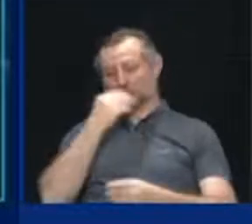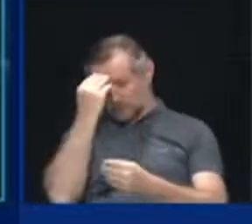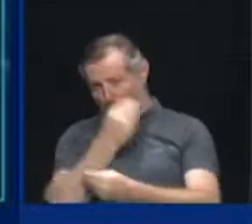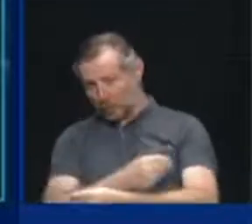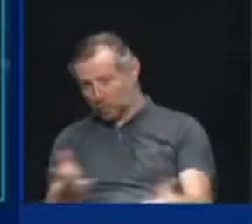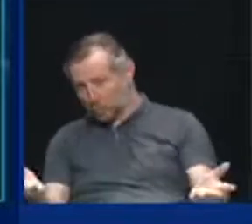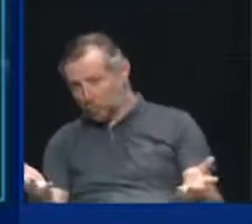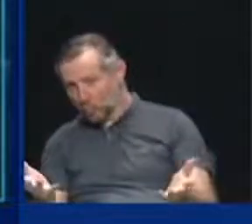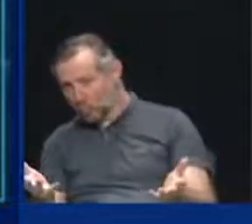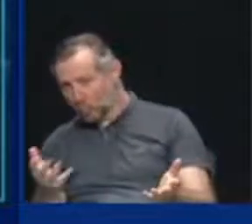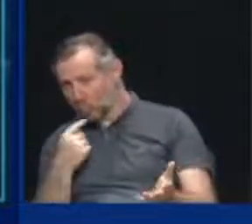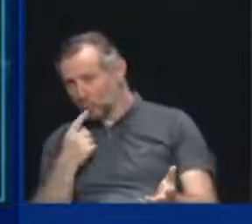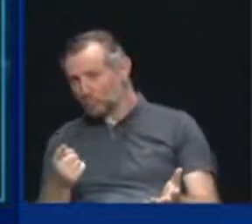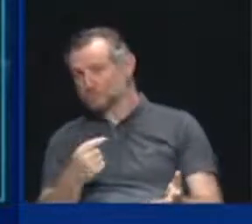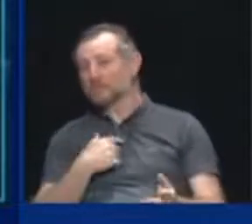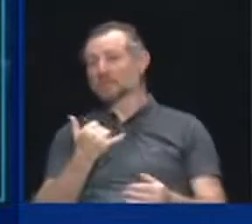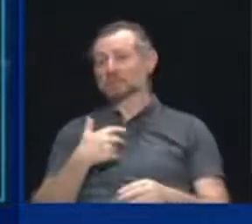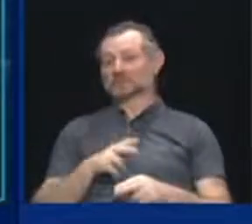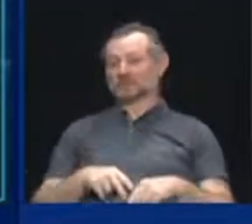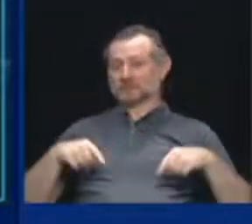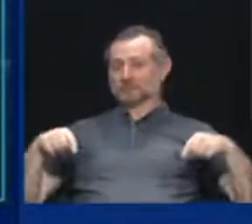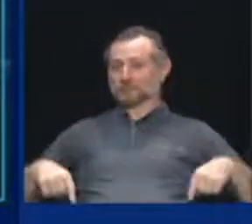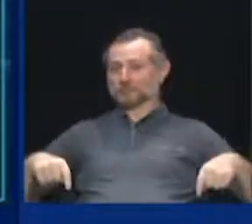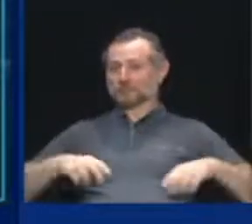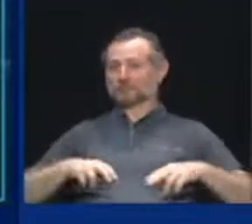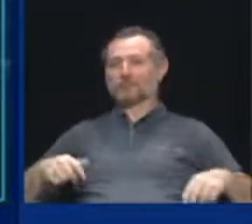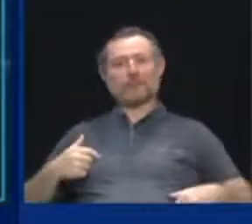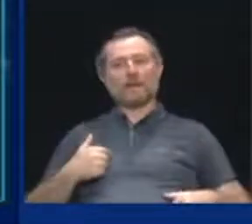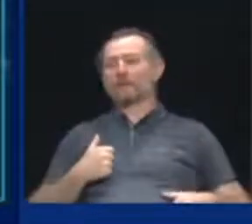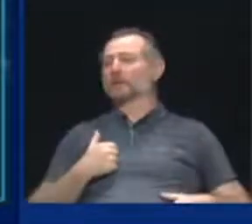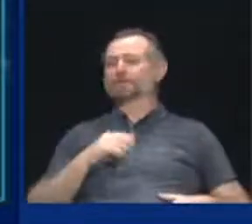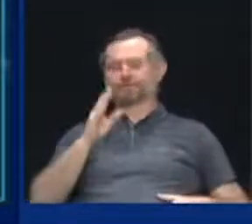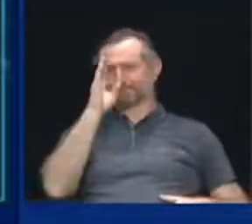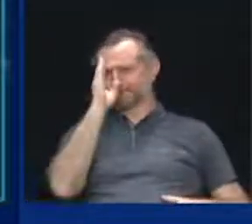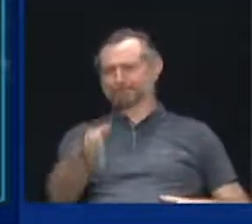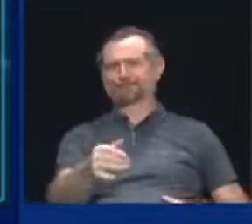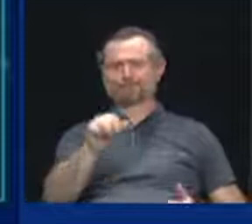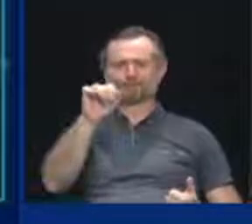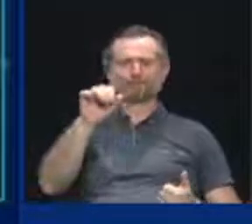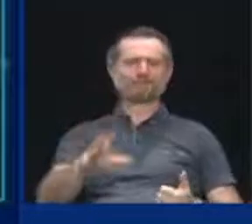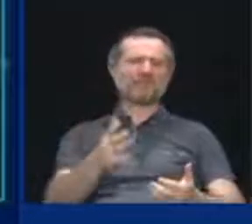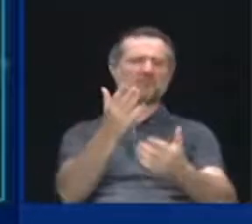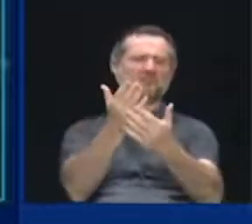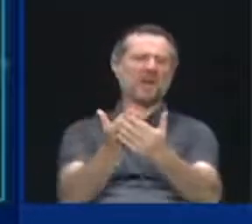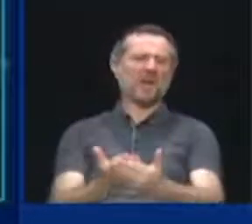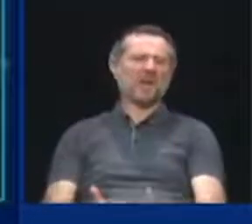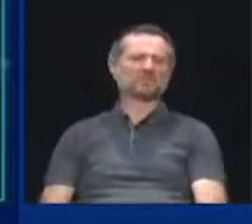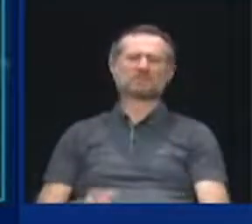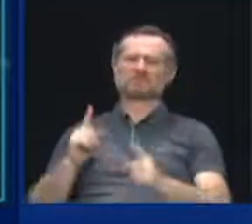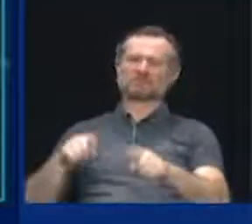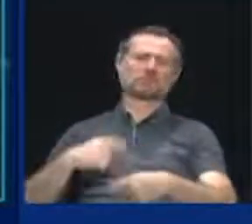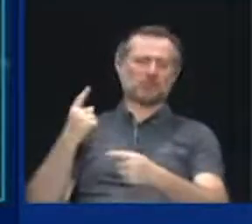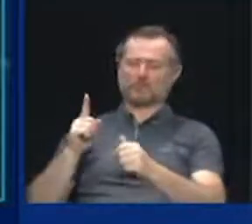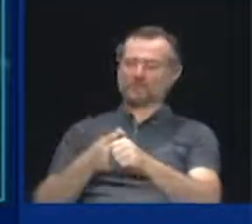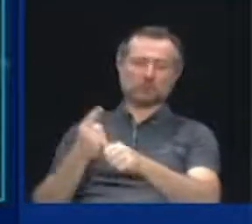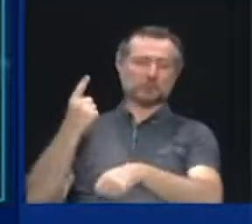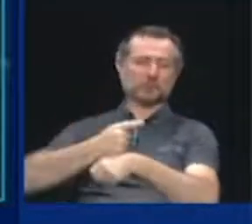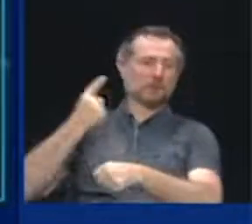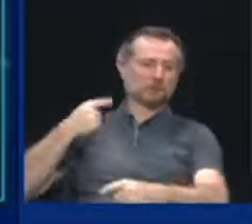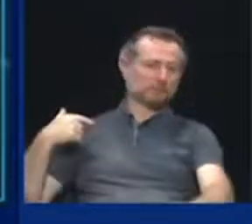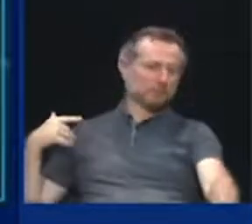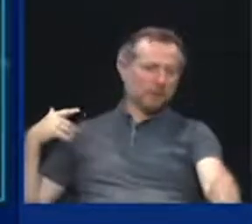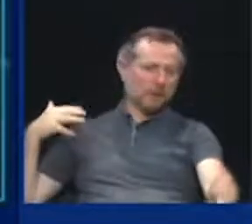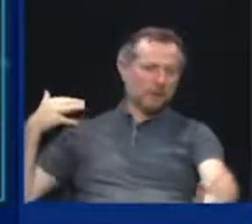I have told you the facts on COVID from day one. Whether they were easy,